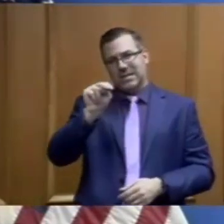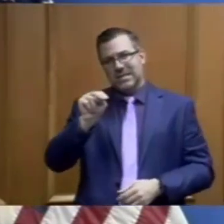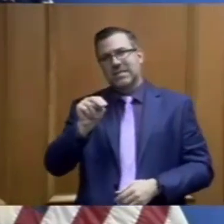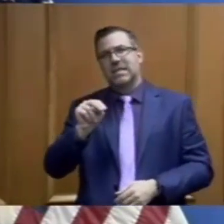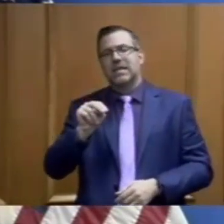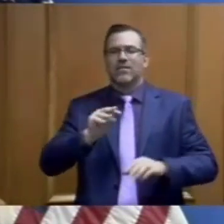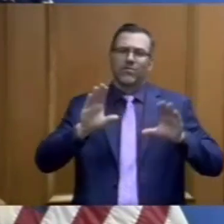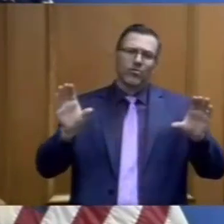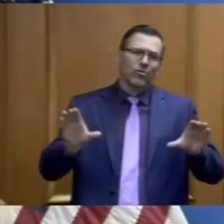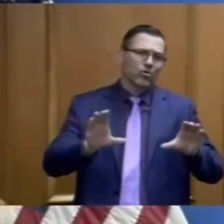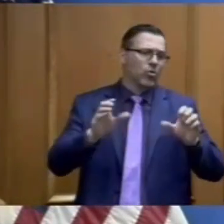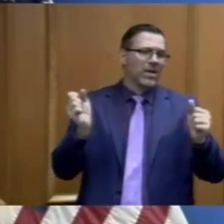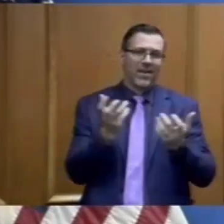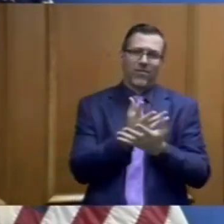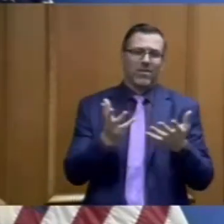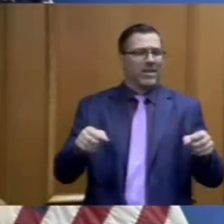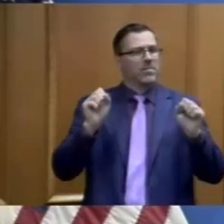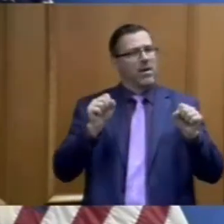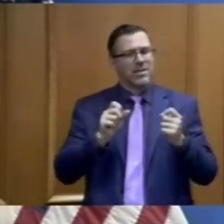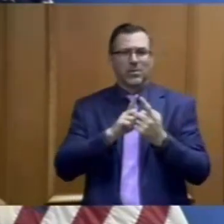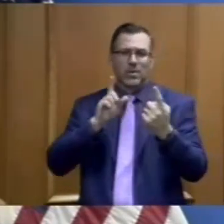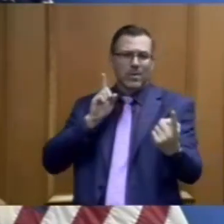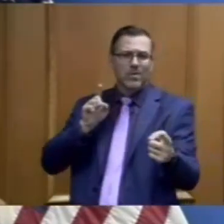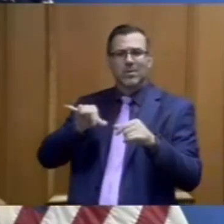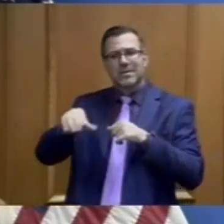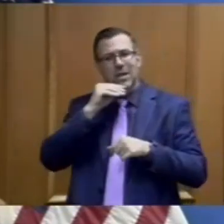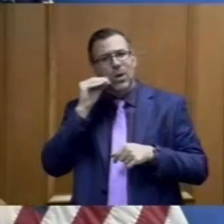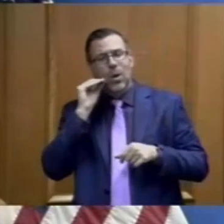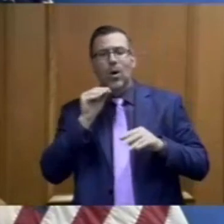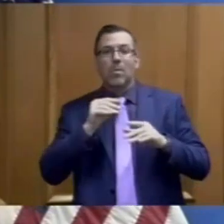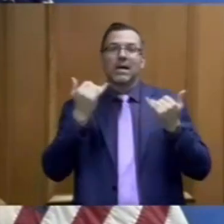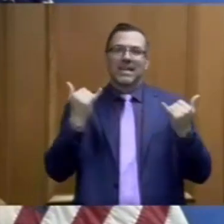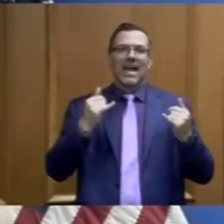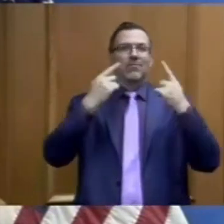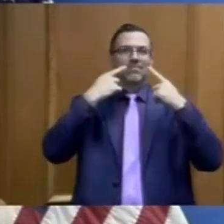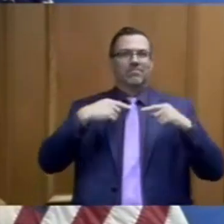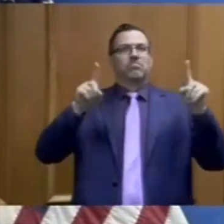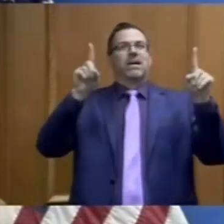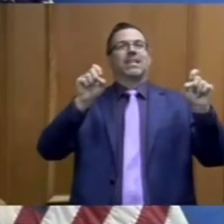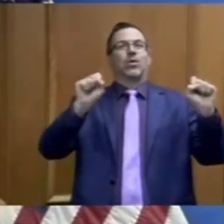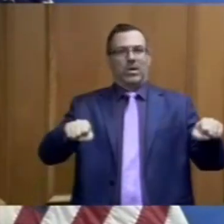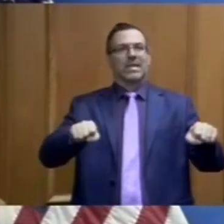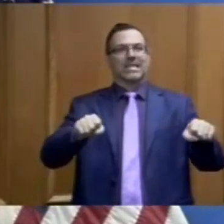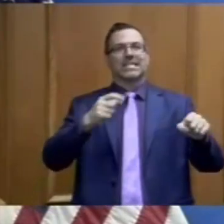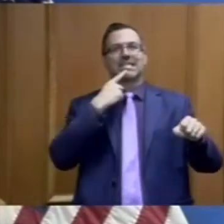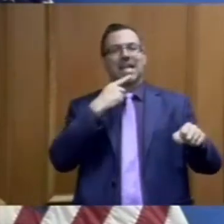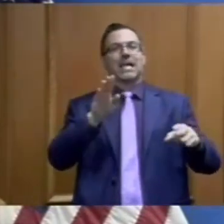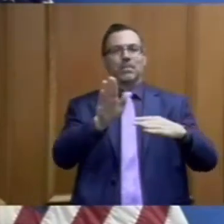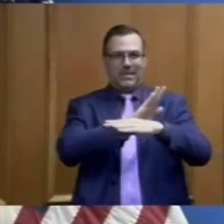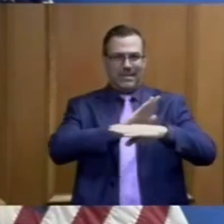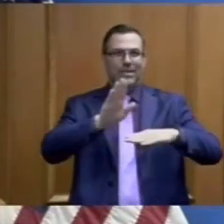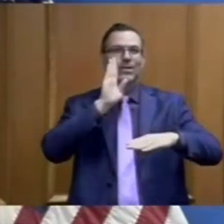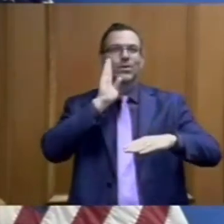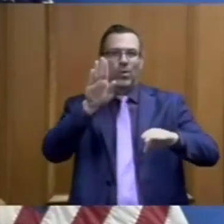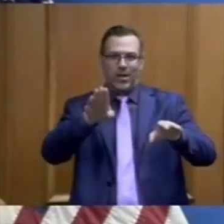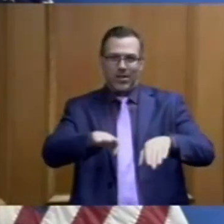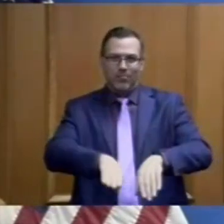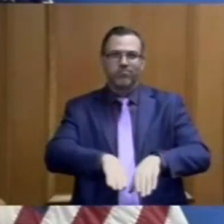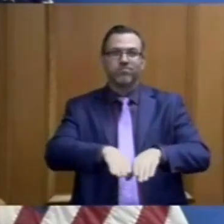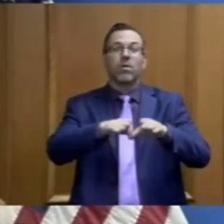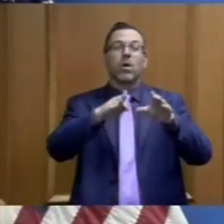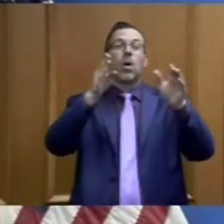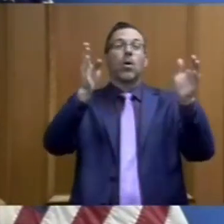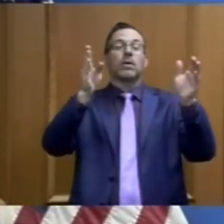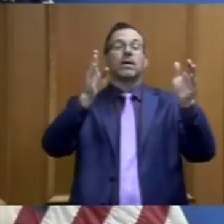it took to get us into this place. To be able to announce the opening dates of businesses, to be able to announce the